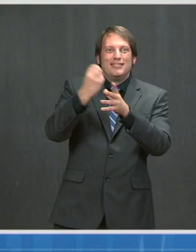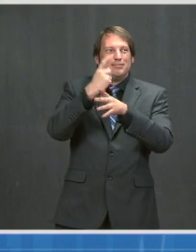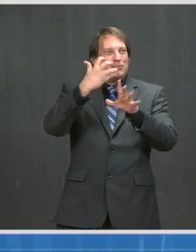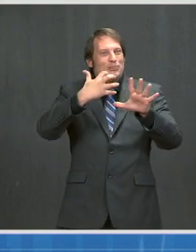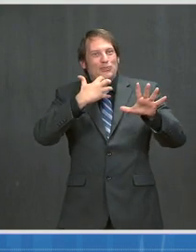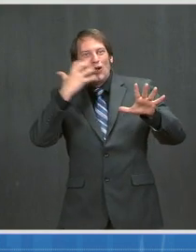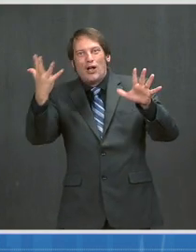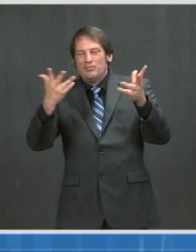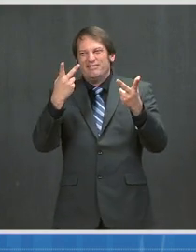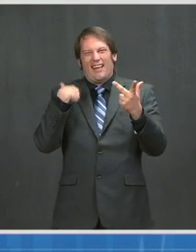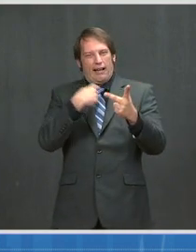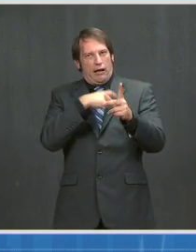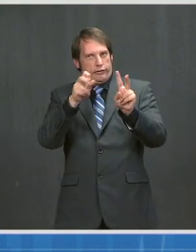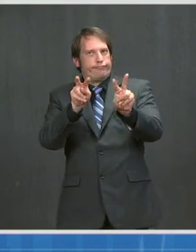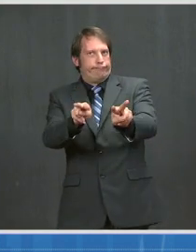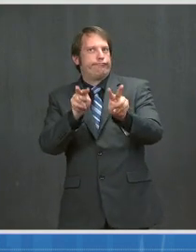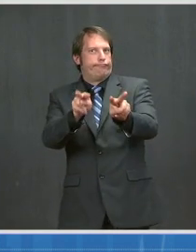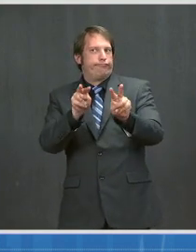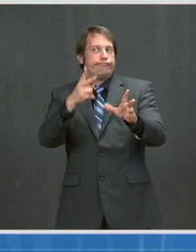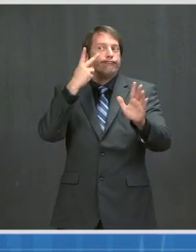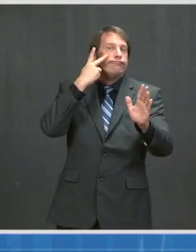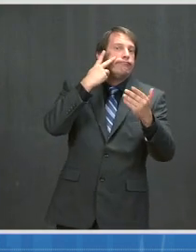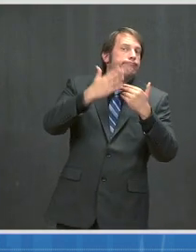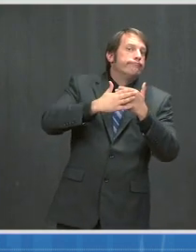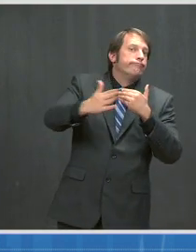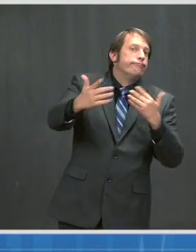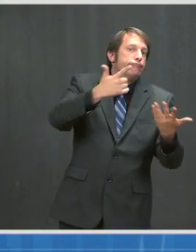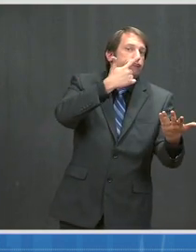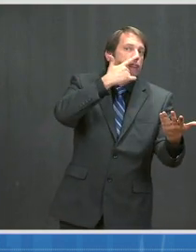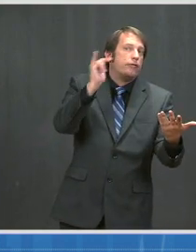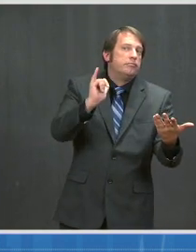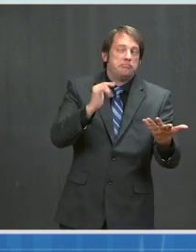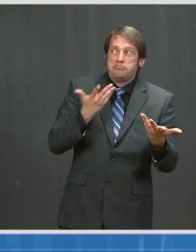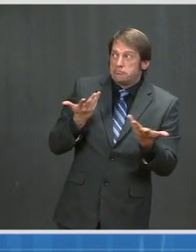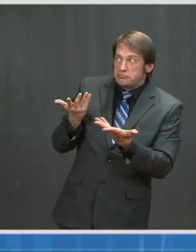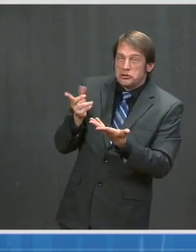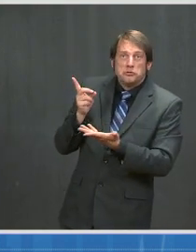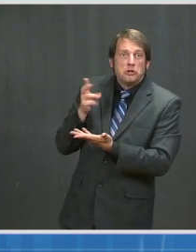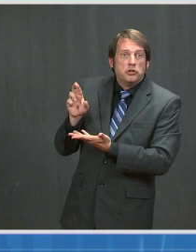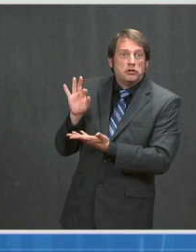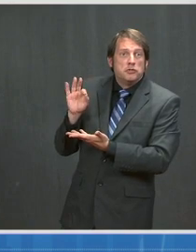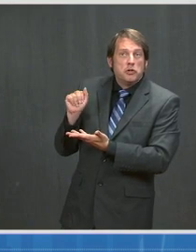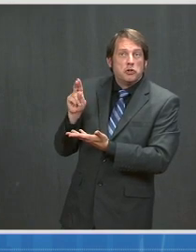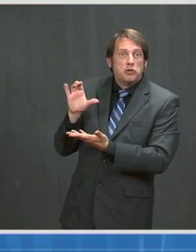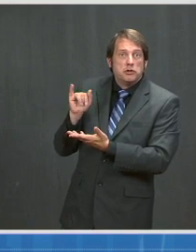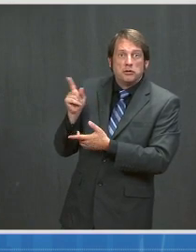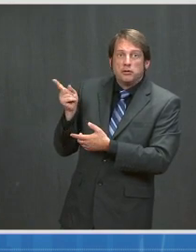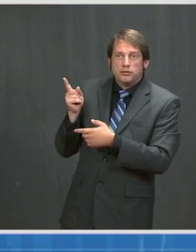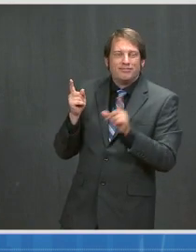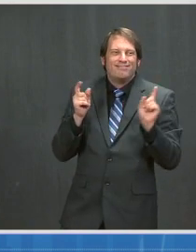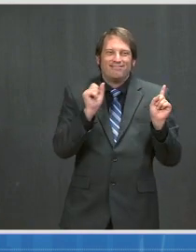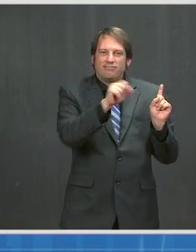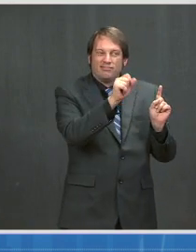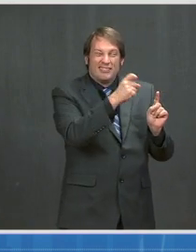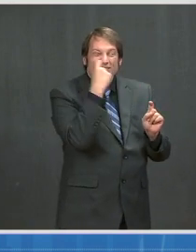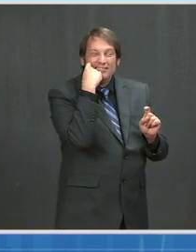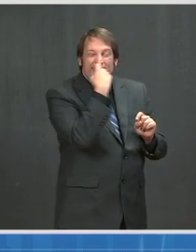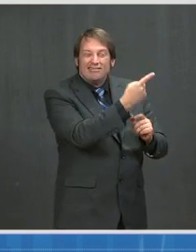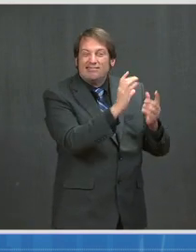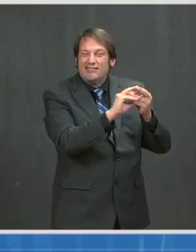Anything you'd like to add, Dr. Fauci? Dr. Yeah, just to underscore the last point that Dr. Walensky made, you might remember a year ago,